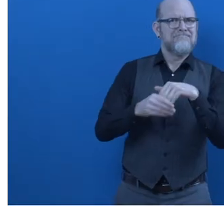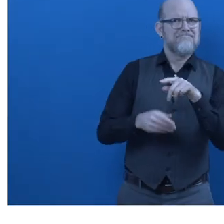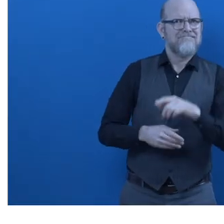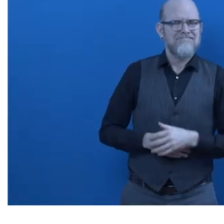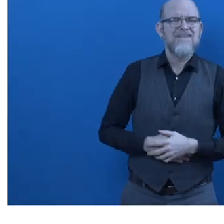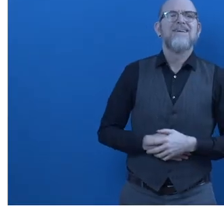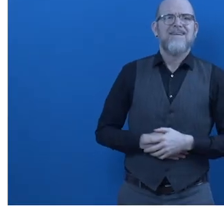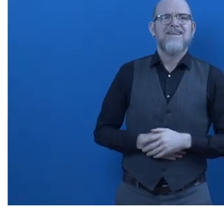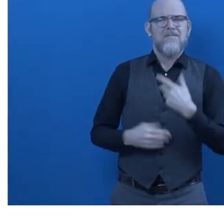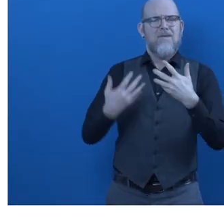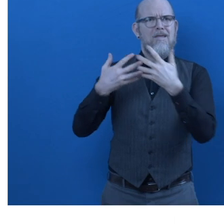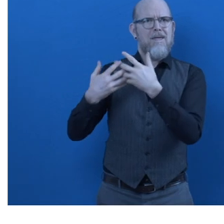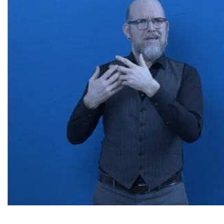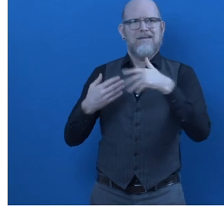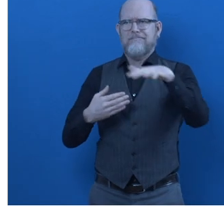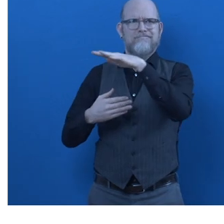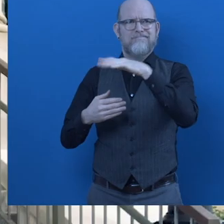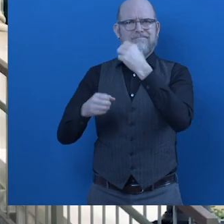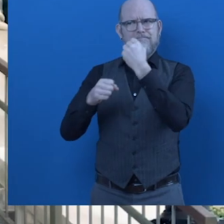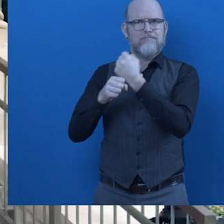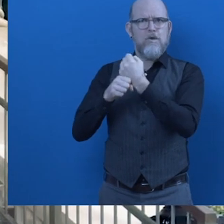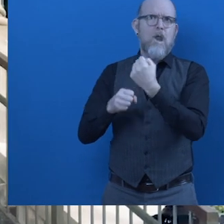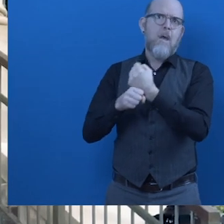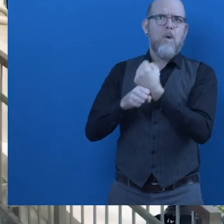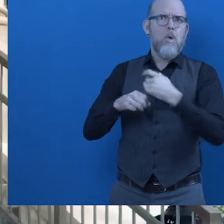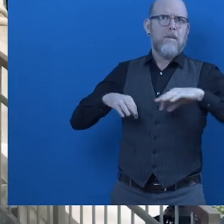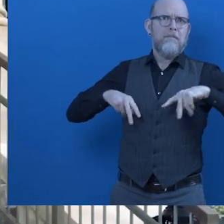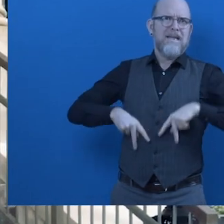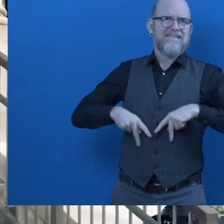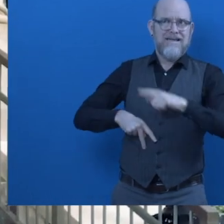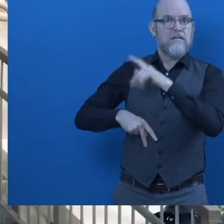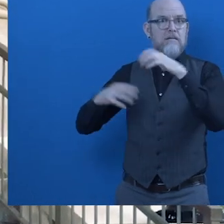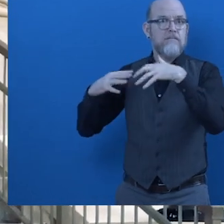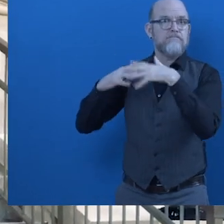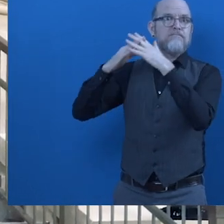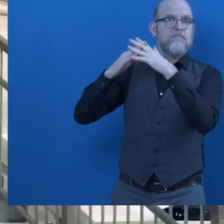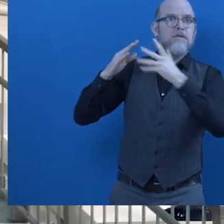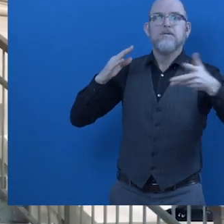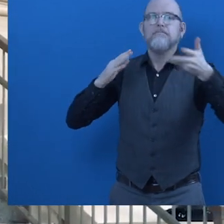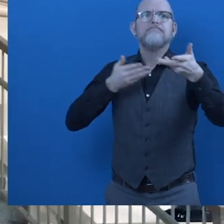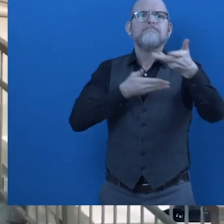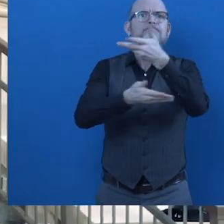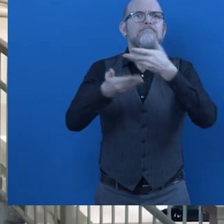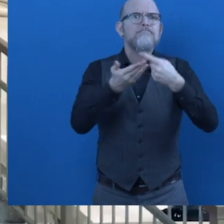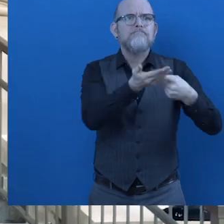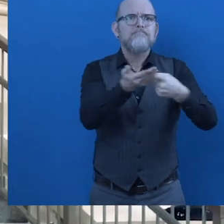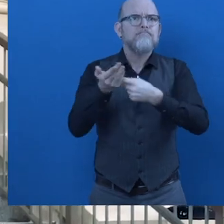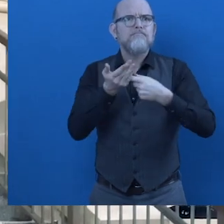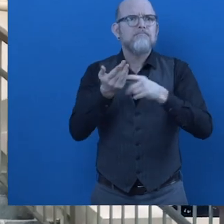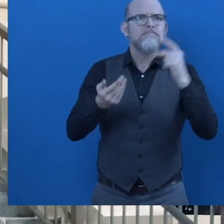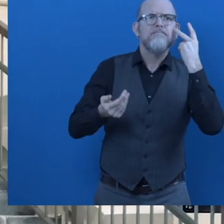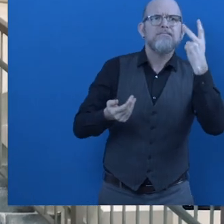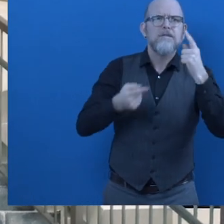What is SEED about? Nadia Mossberg. The U.S. Department of Labor's Office of Disability Employment Policy